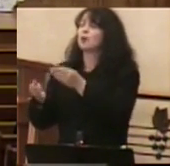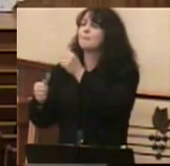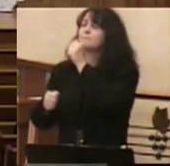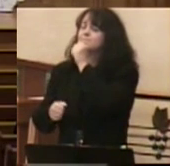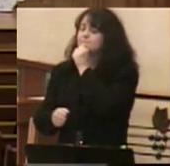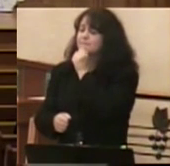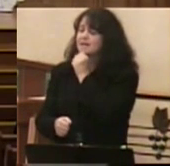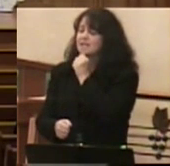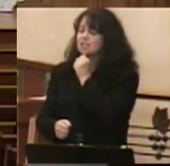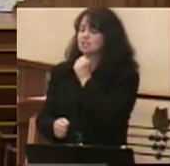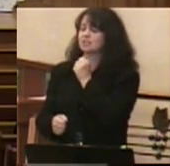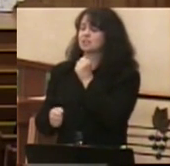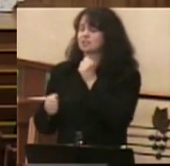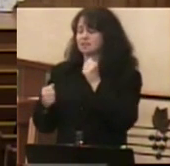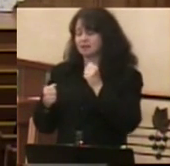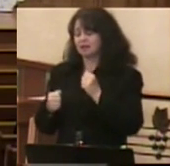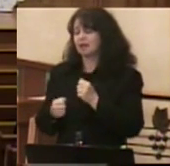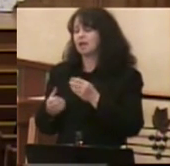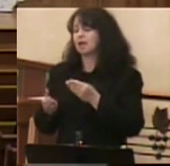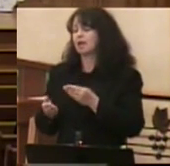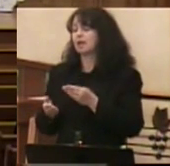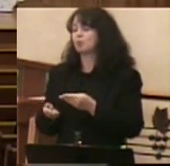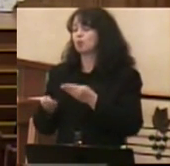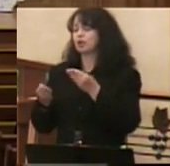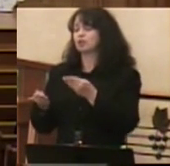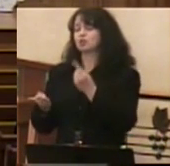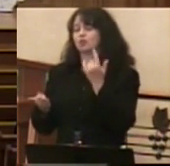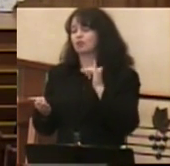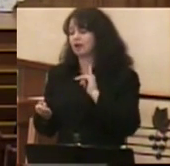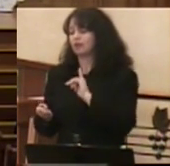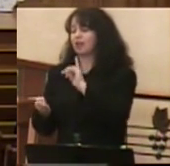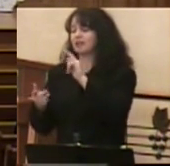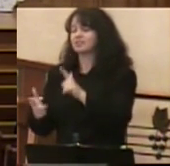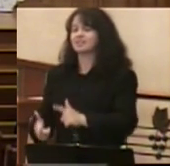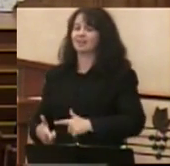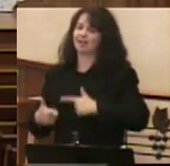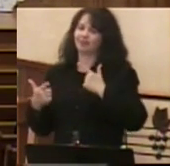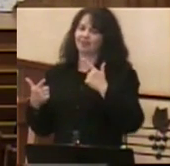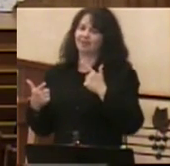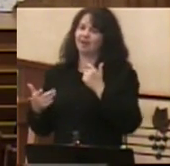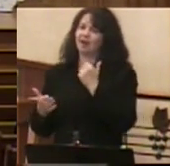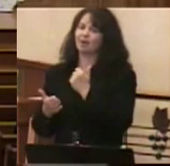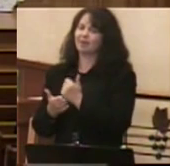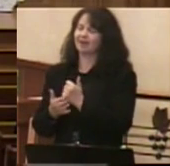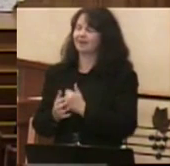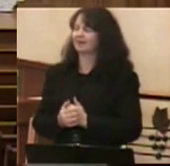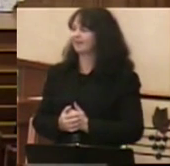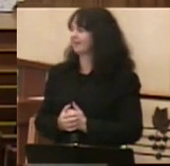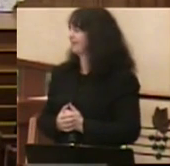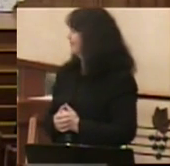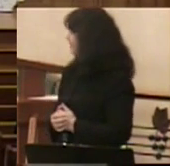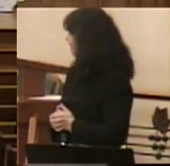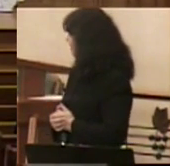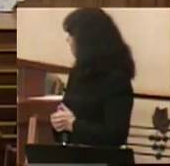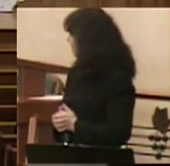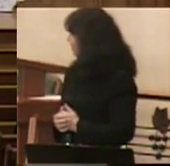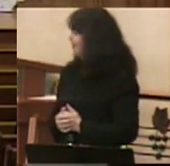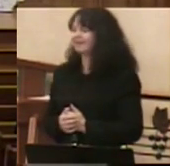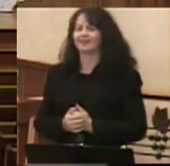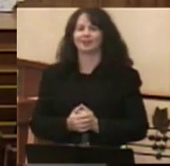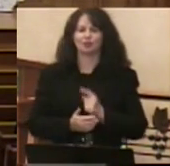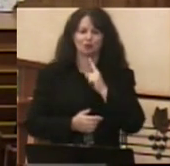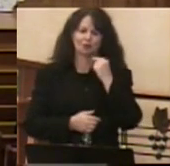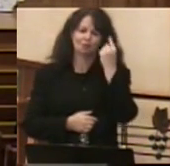in suffering. And bring her to everlasting life. Amen. What a